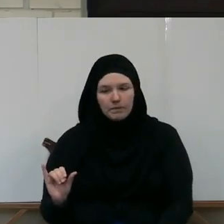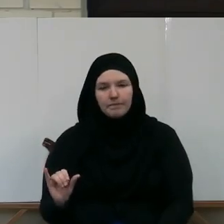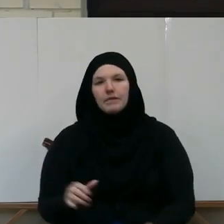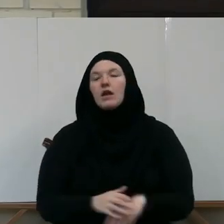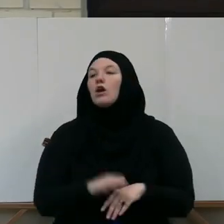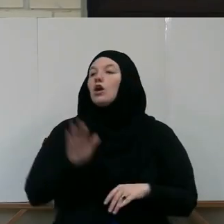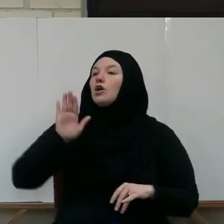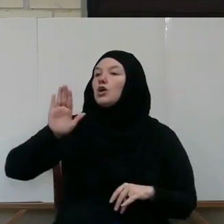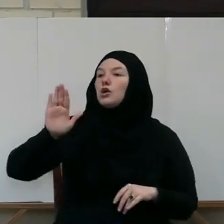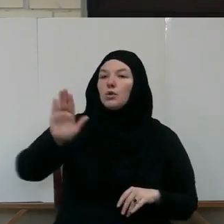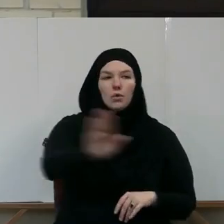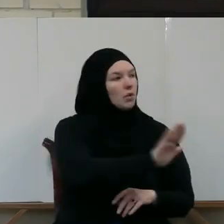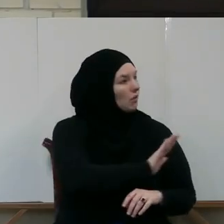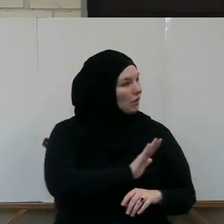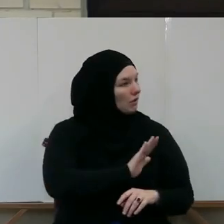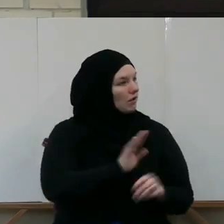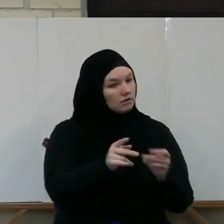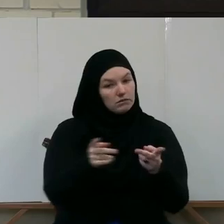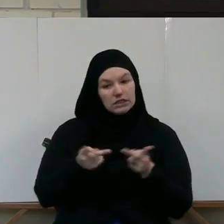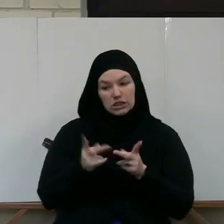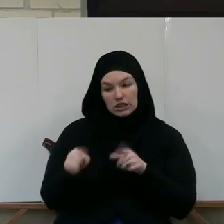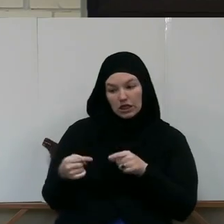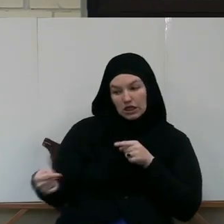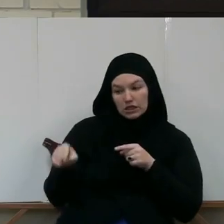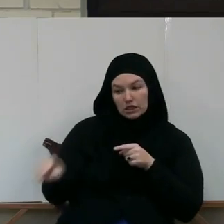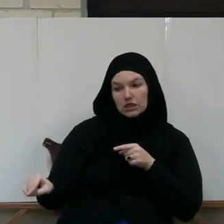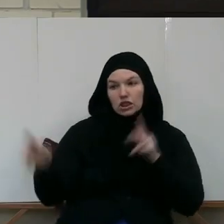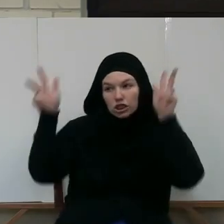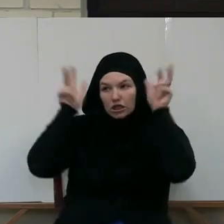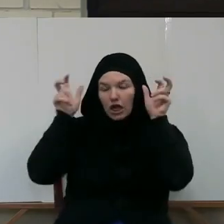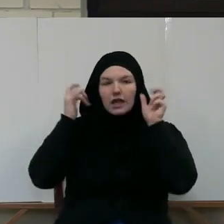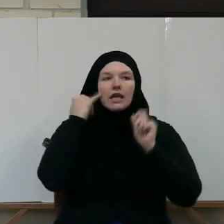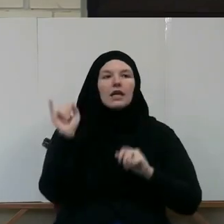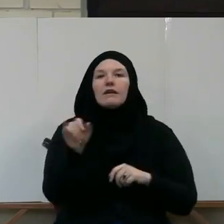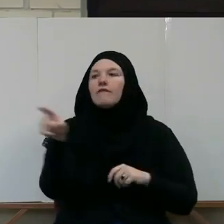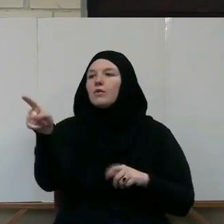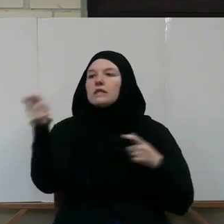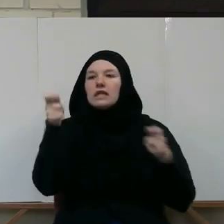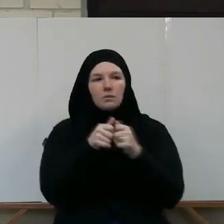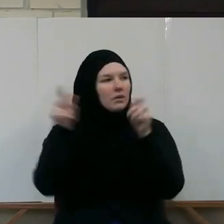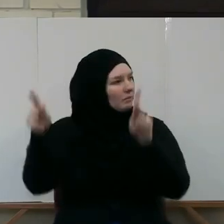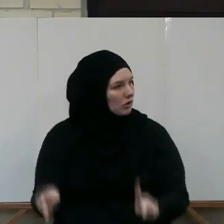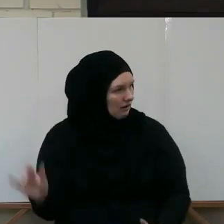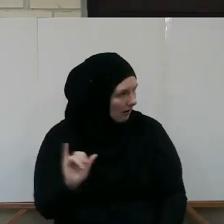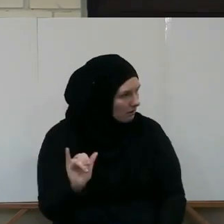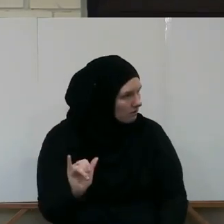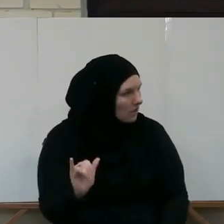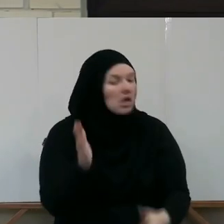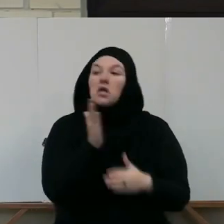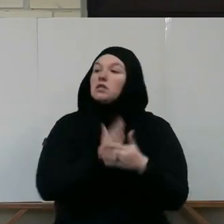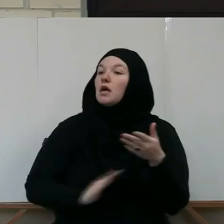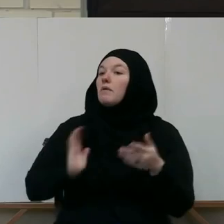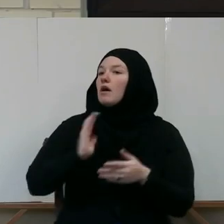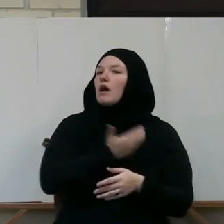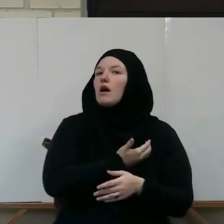Your position towards the shaitan should be as if you are dealing with a person. Some of us